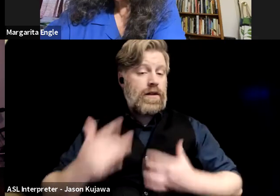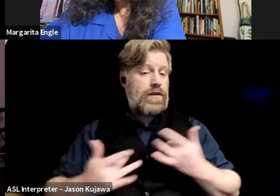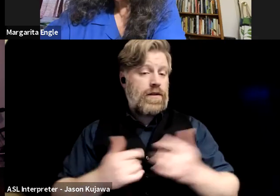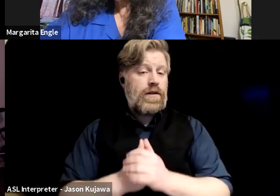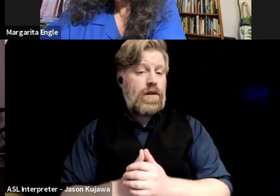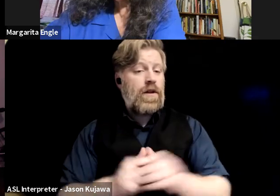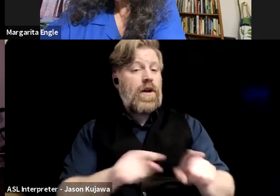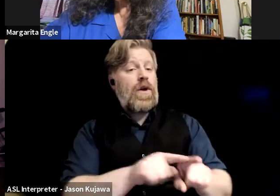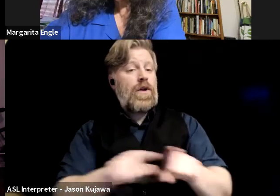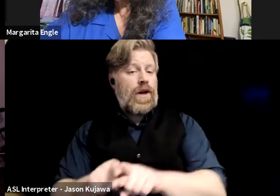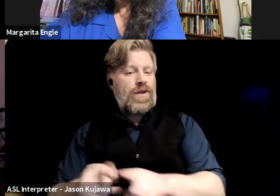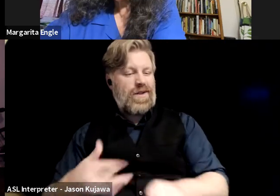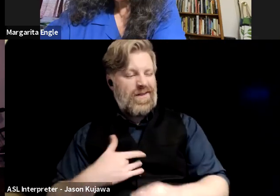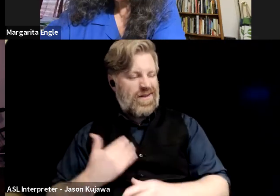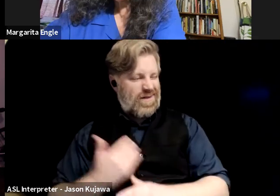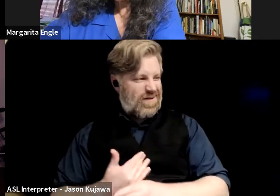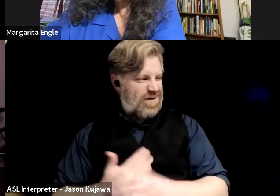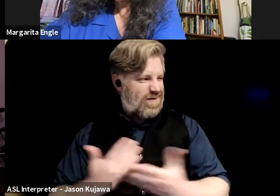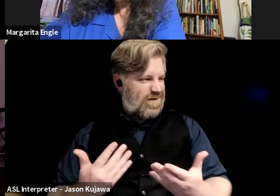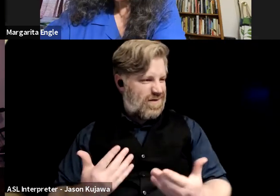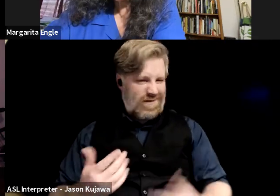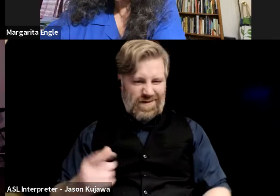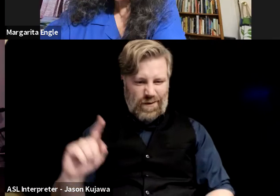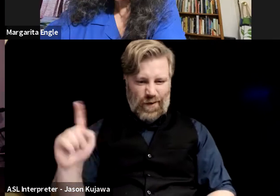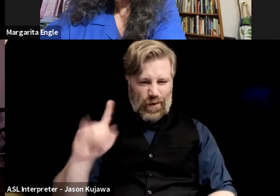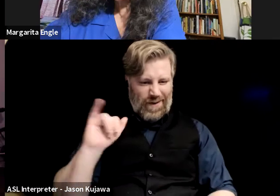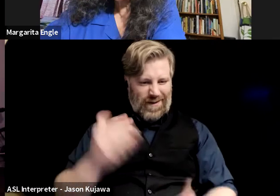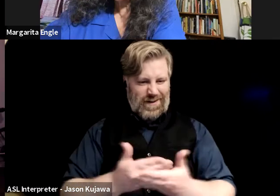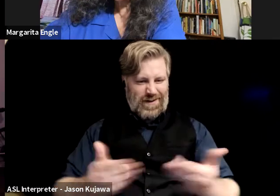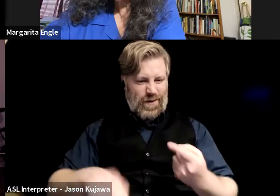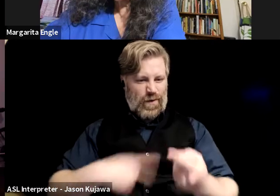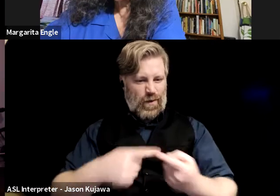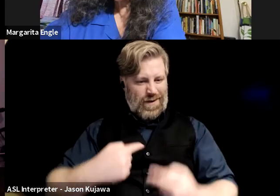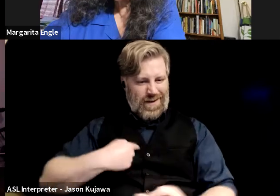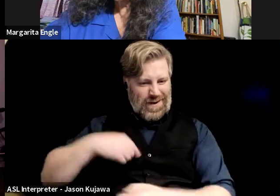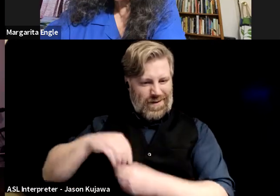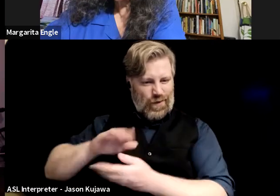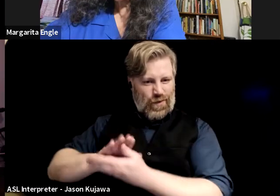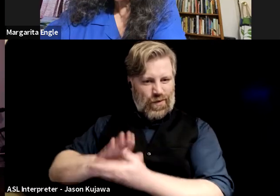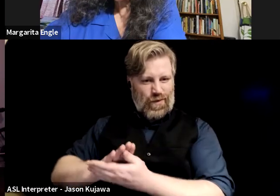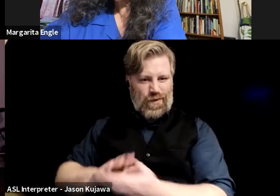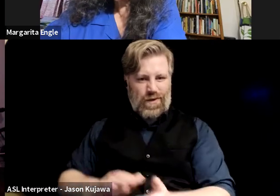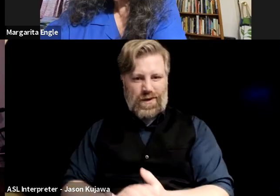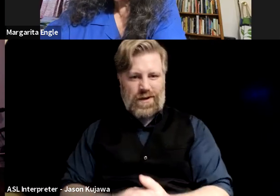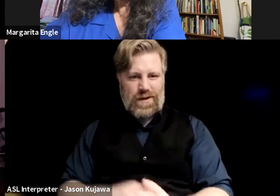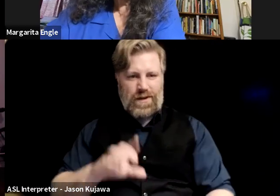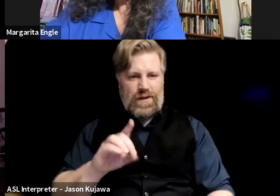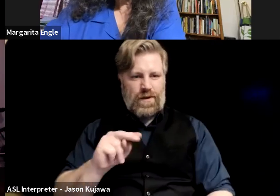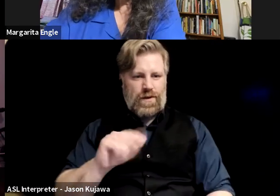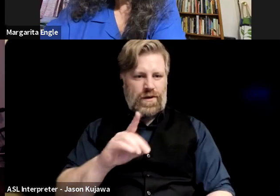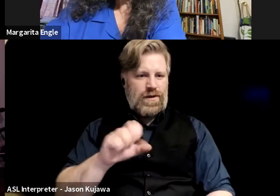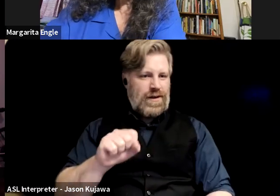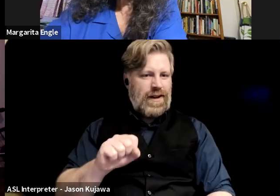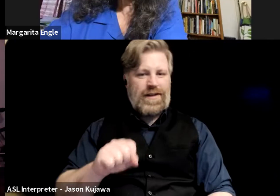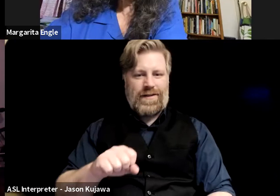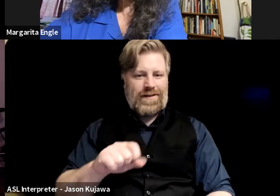upsetting, because I was, like, where the heck was this stuff when I was in school? Donde demonios estaba toda esta literatura, right? Where was it